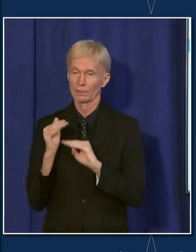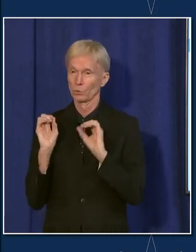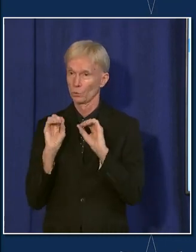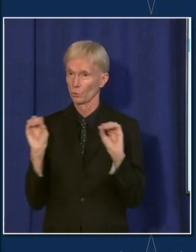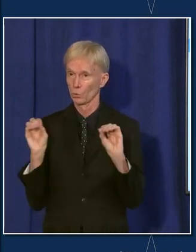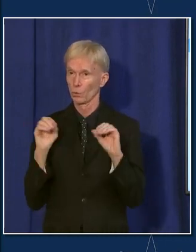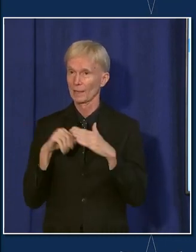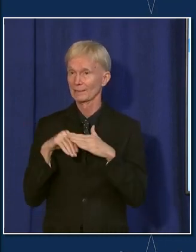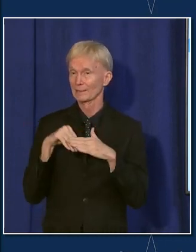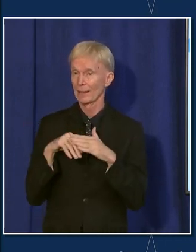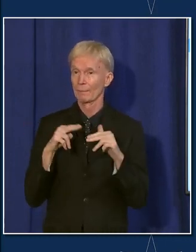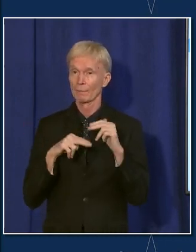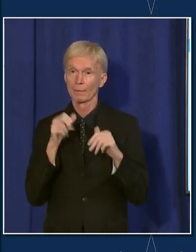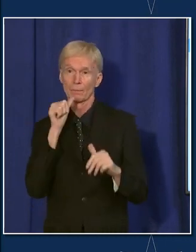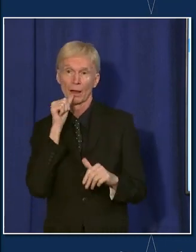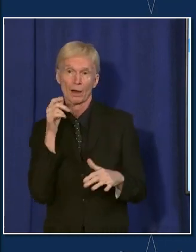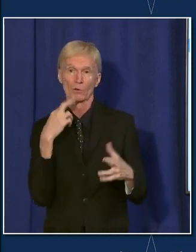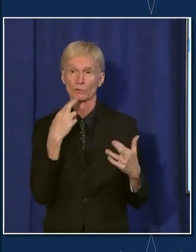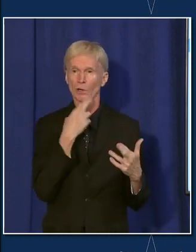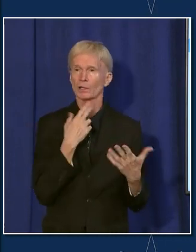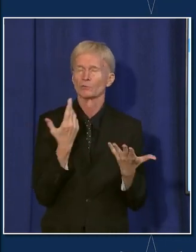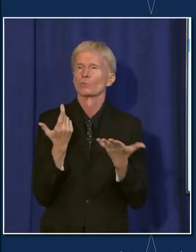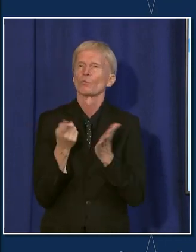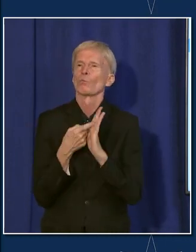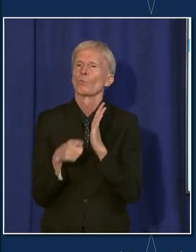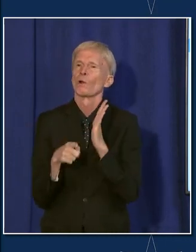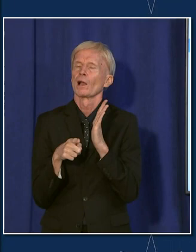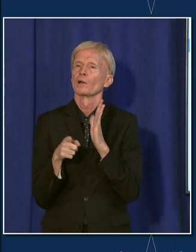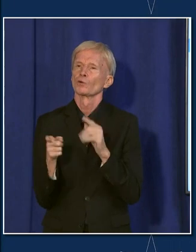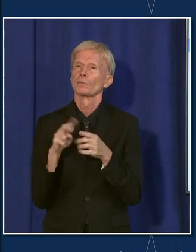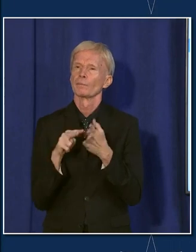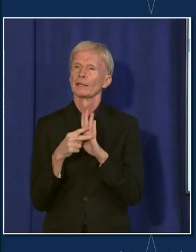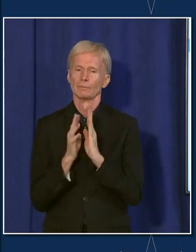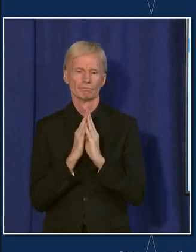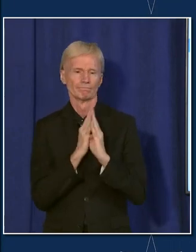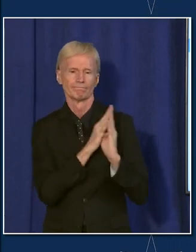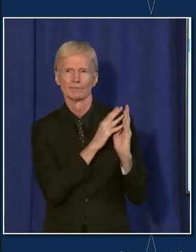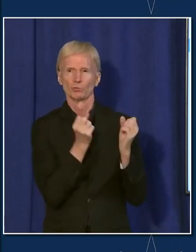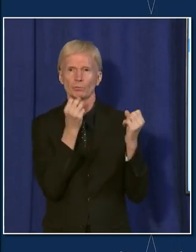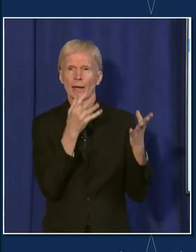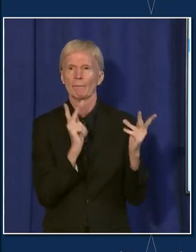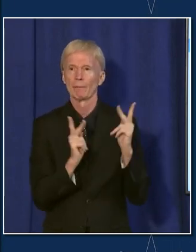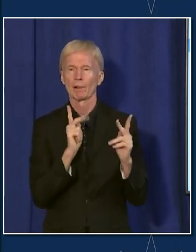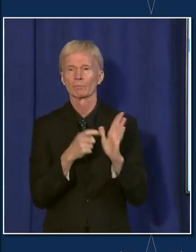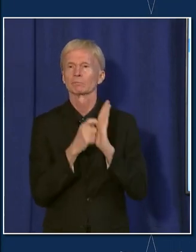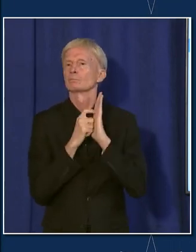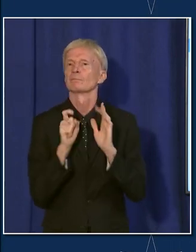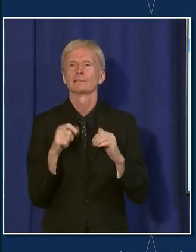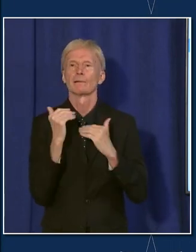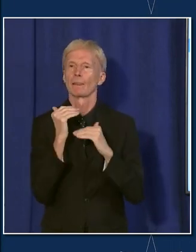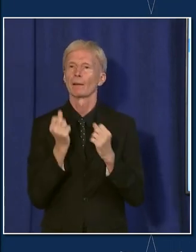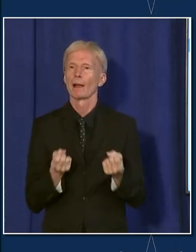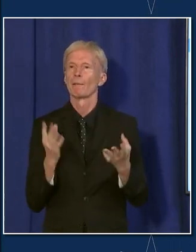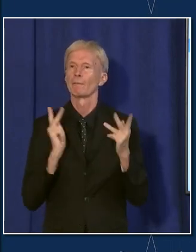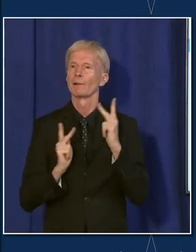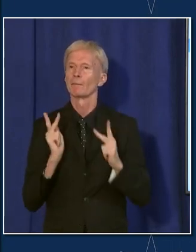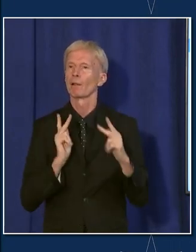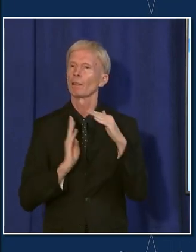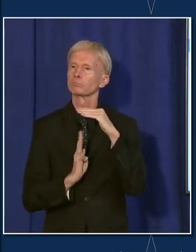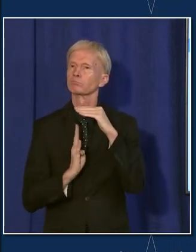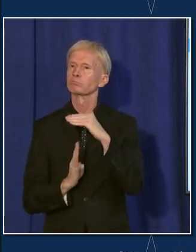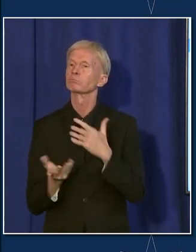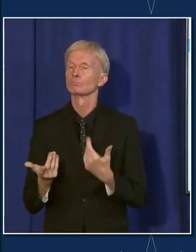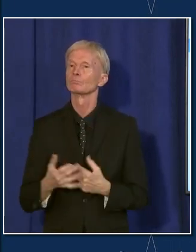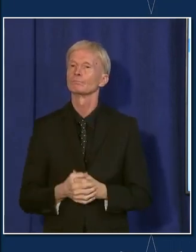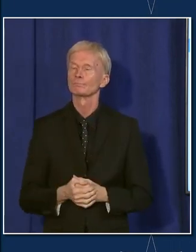time. At what point might you consider an indoor capacity limit again? Yeah. So I'd say